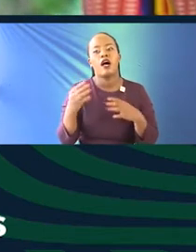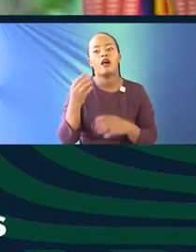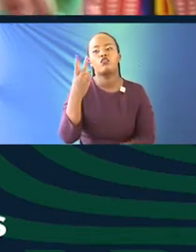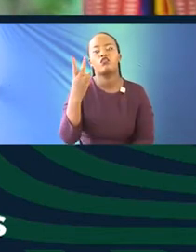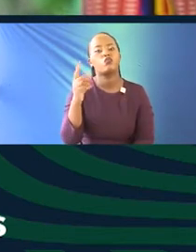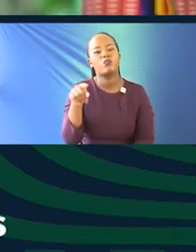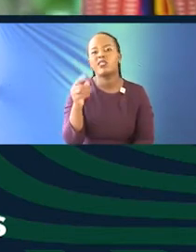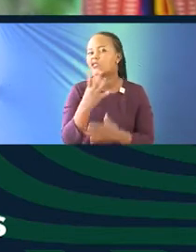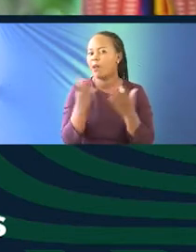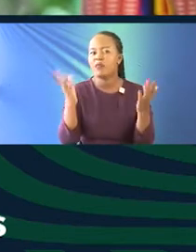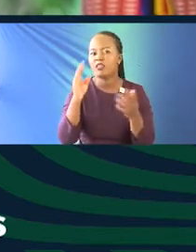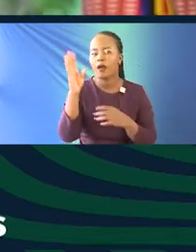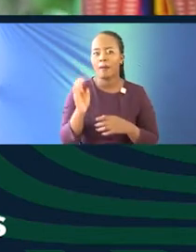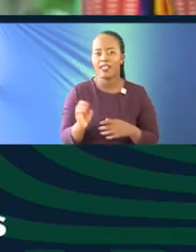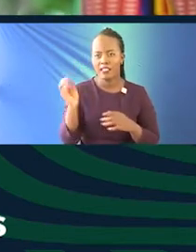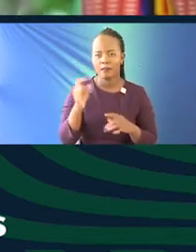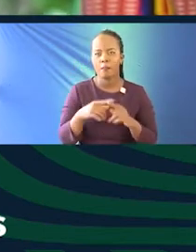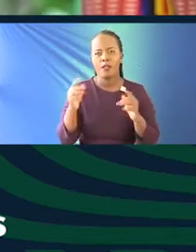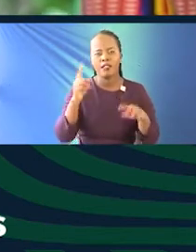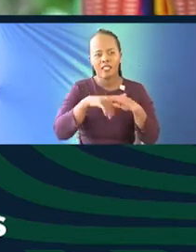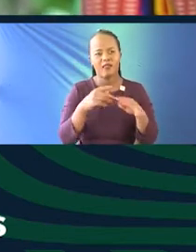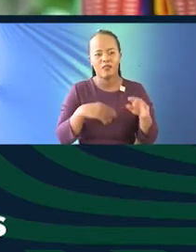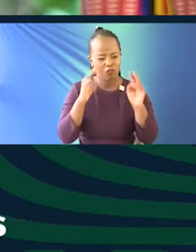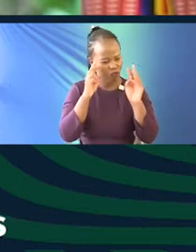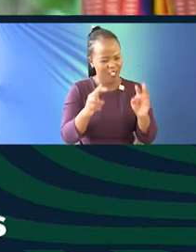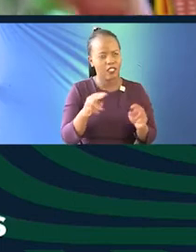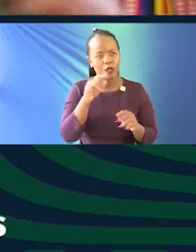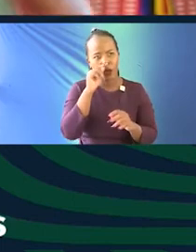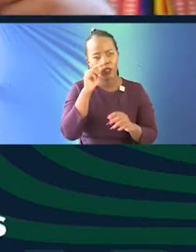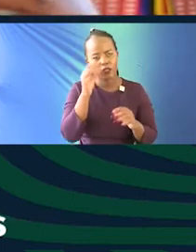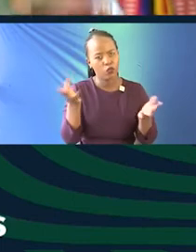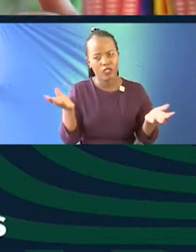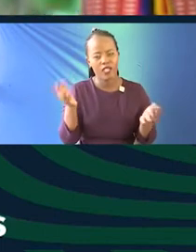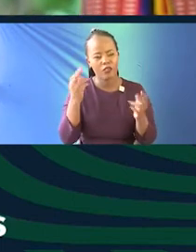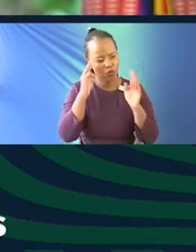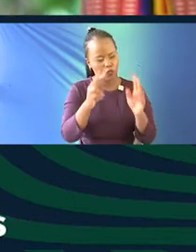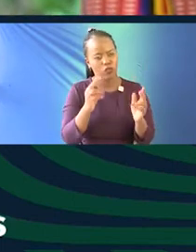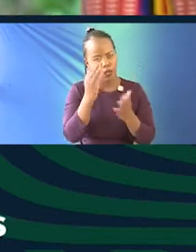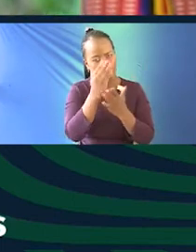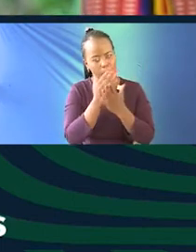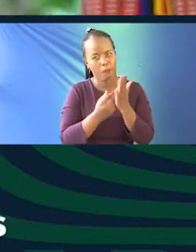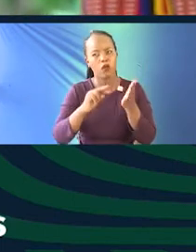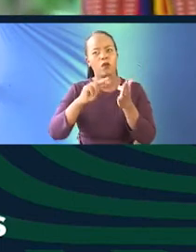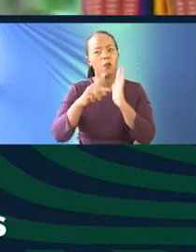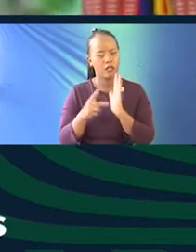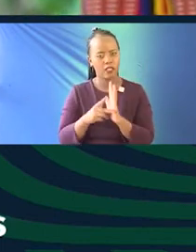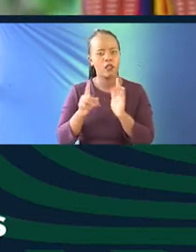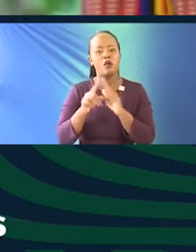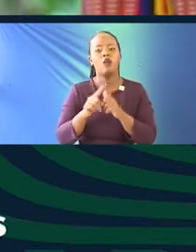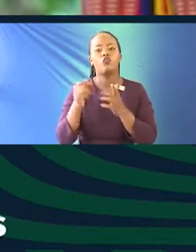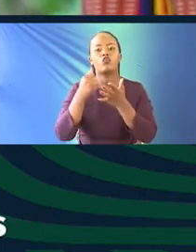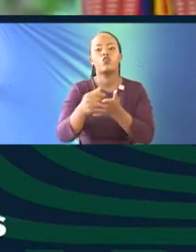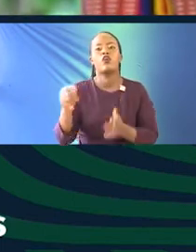.7 percent? I may be wrong. But I remember looking at that tweet at that time because we were still formulating this project and it really did help us